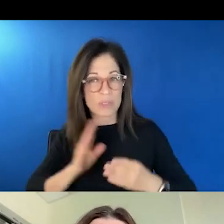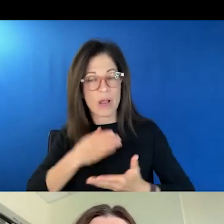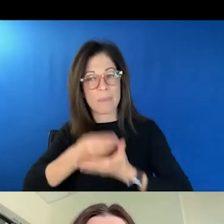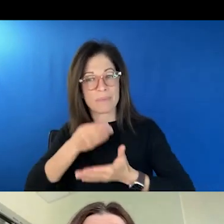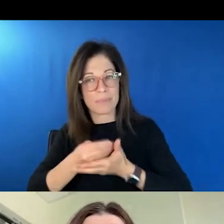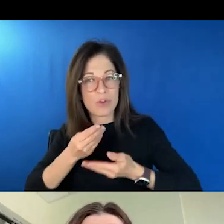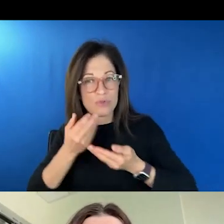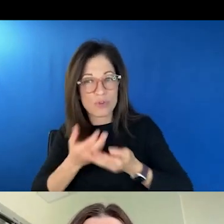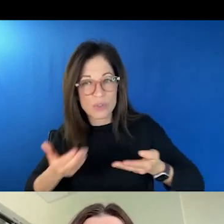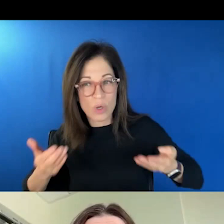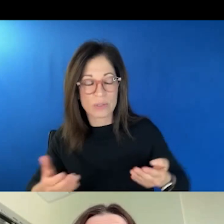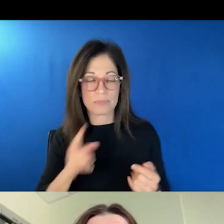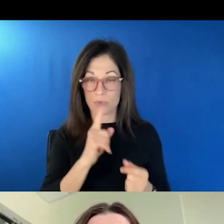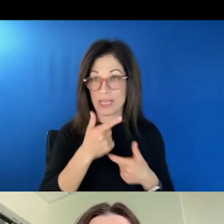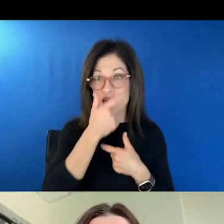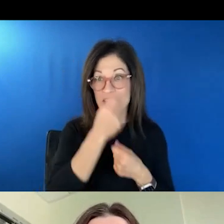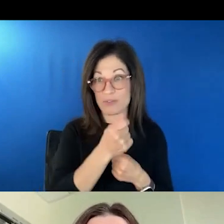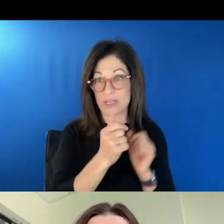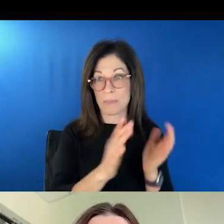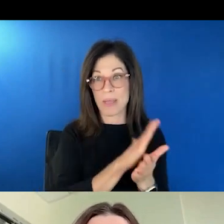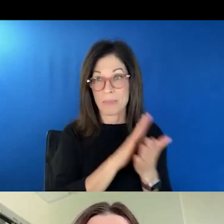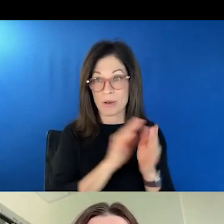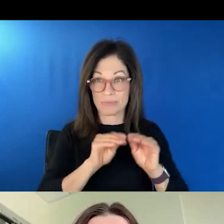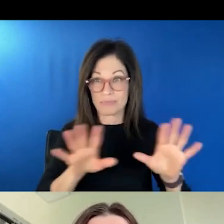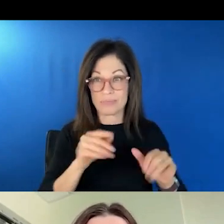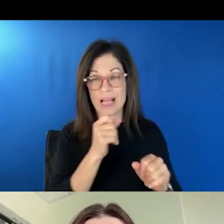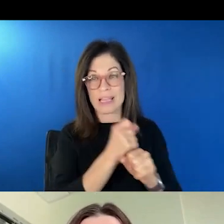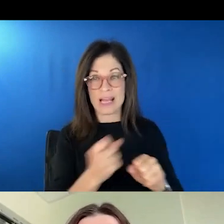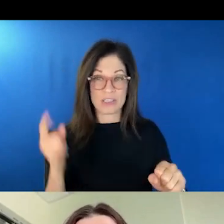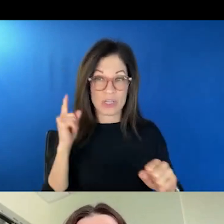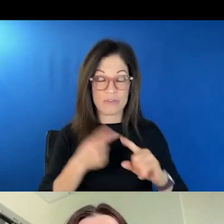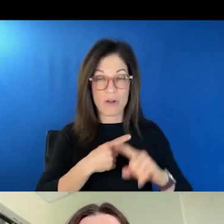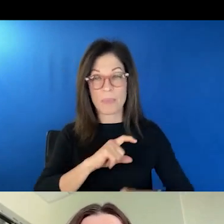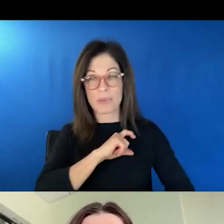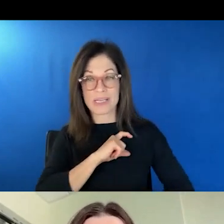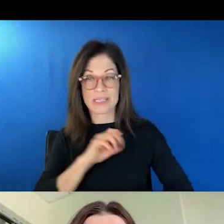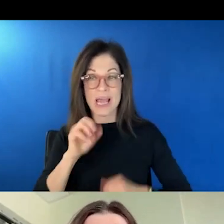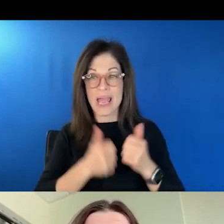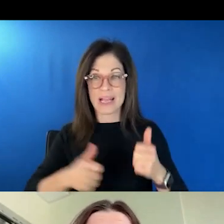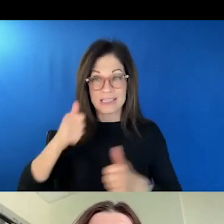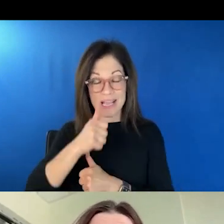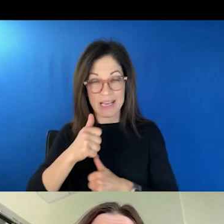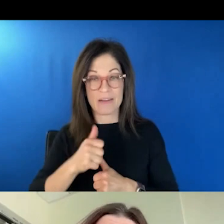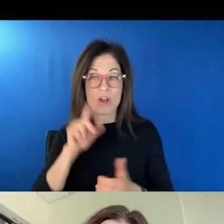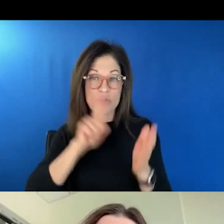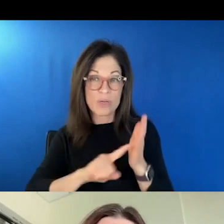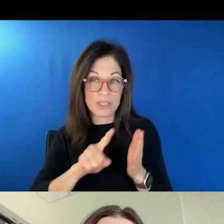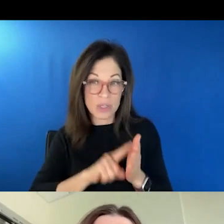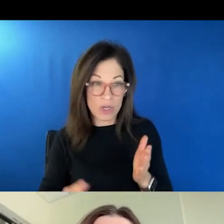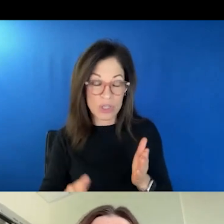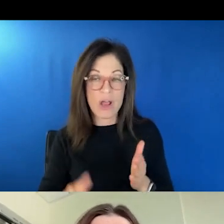then a very interesting paper just came out last year from the Police Executive Research Forum, also known as PERF. And they